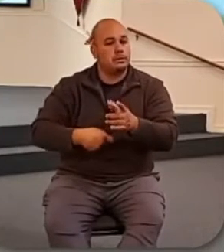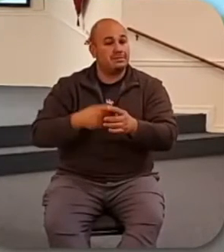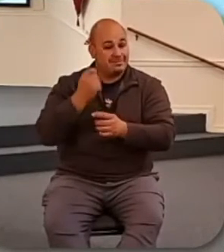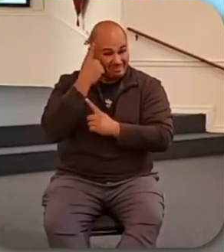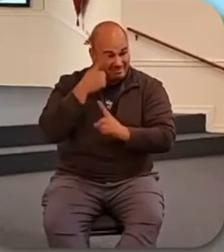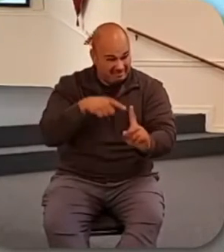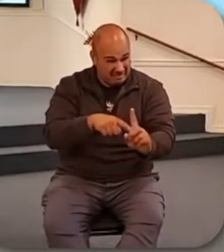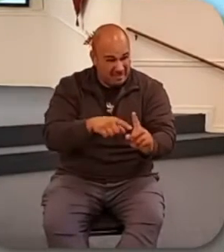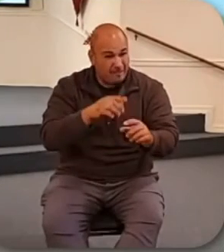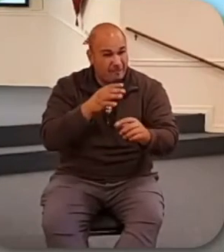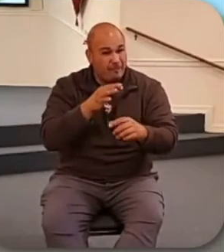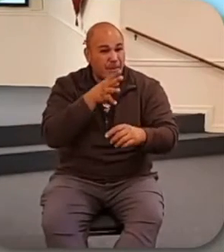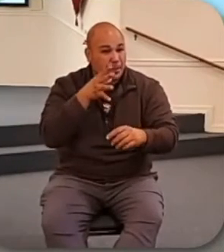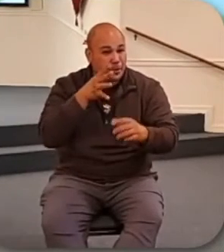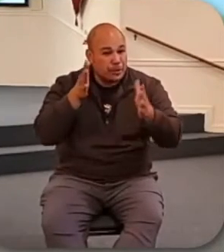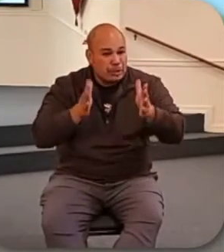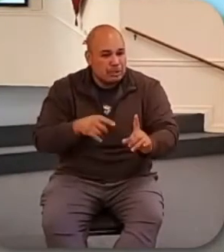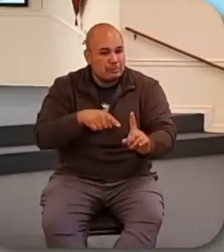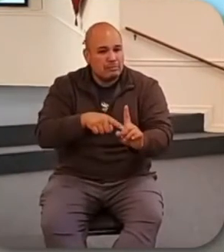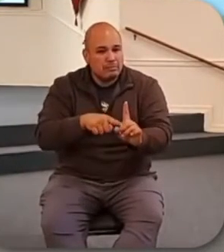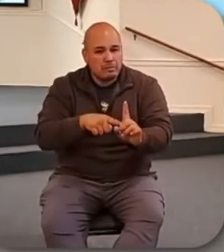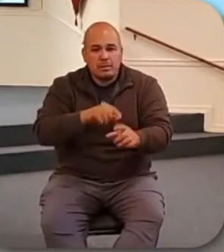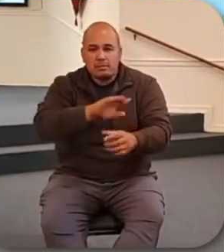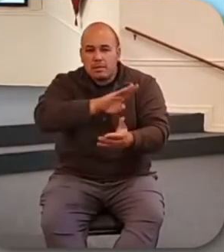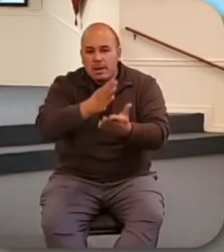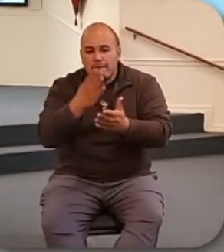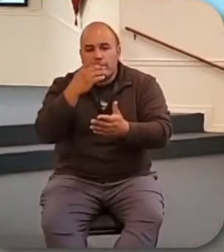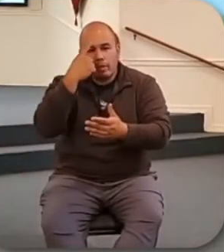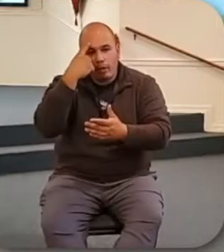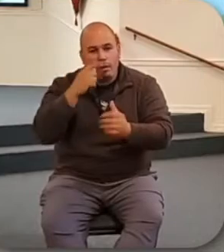families. He never saw beyond himself.